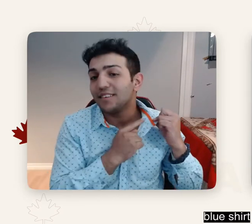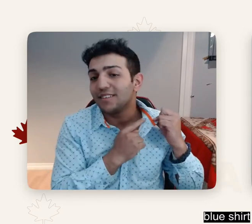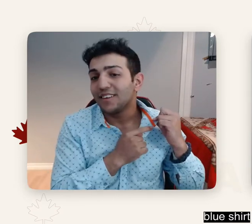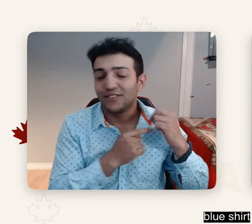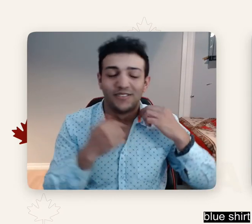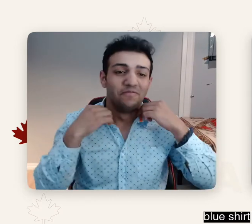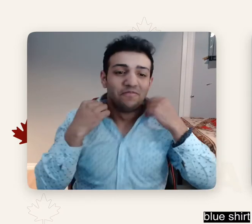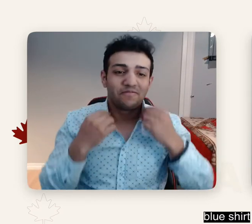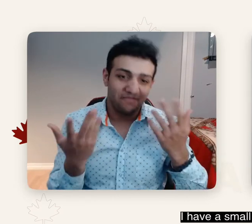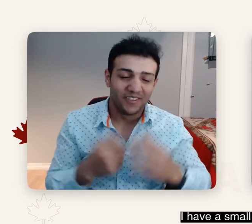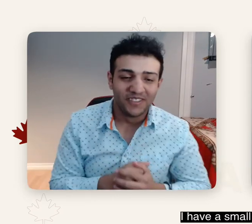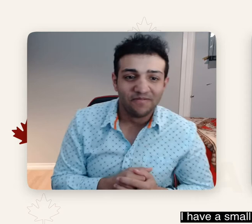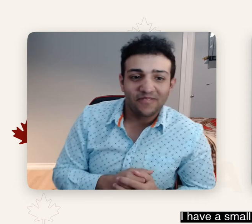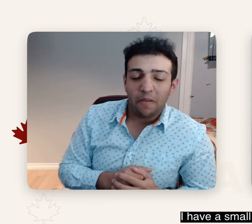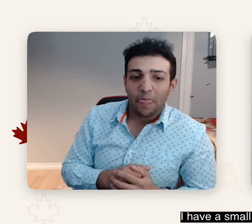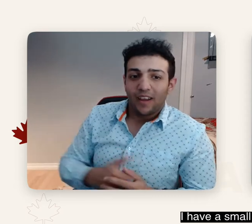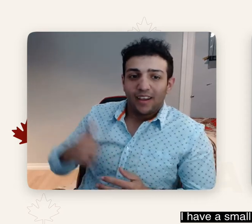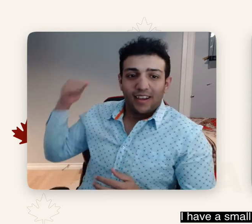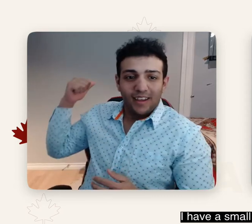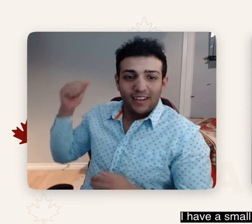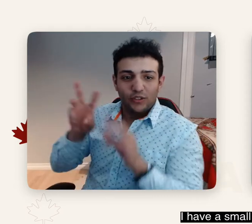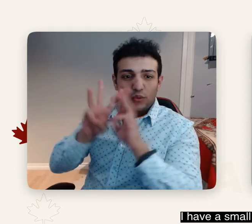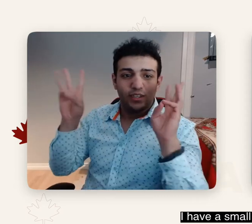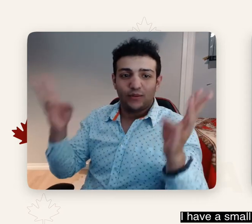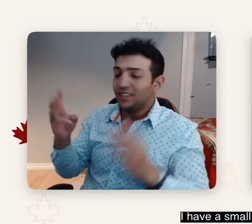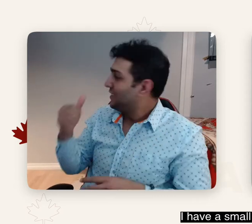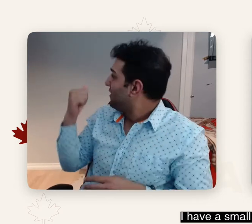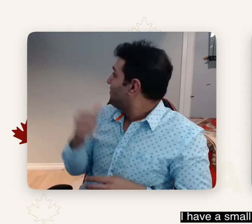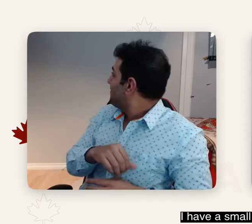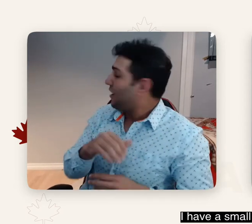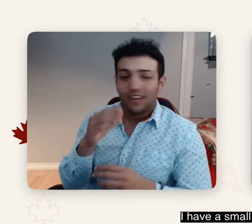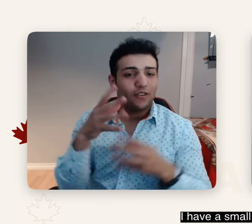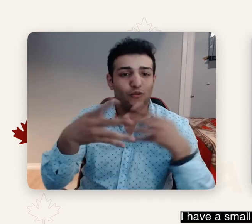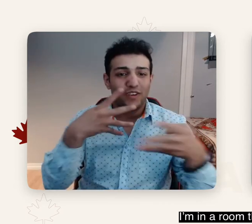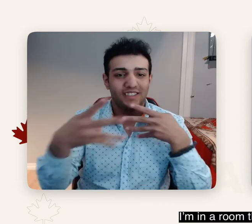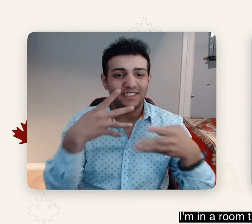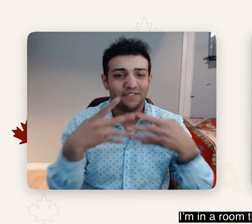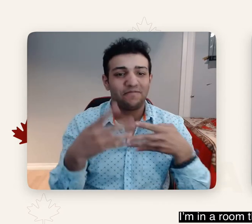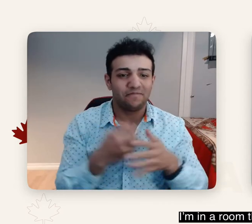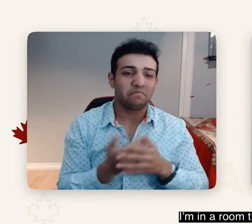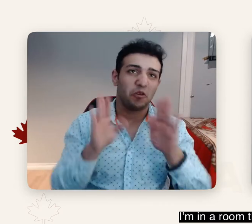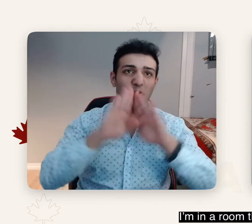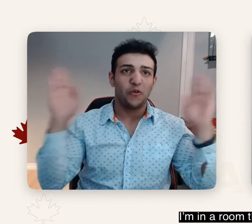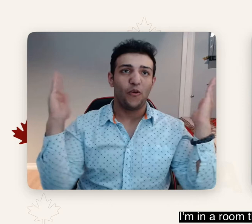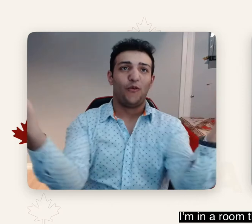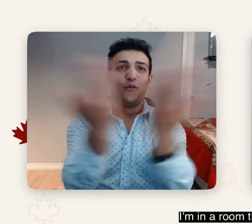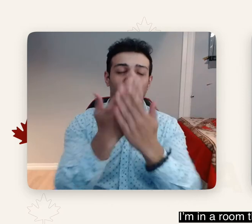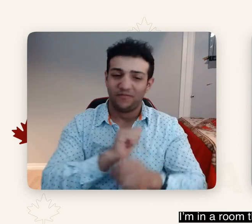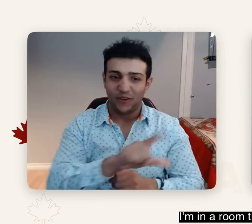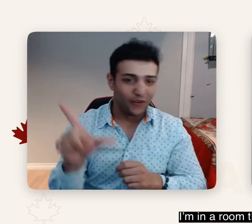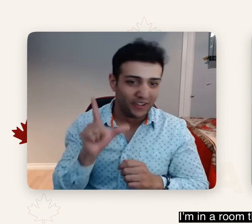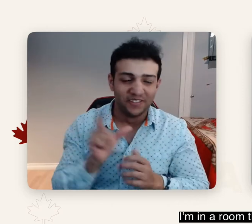small pattern. I have a small ring around my collar. I'm in a room that's largely